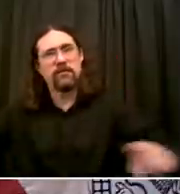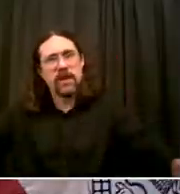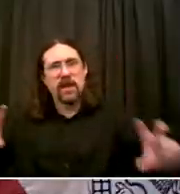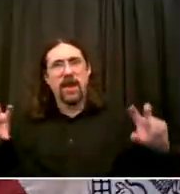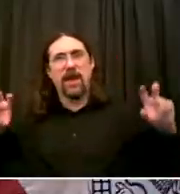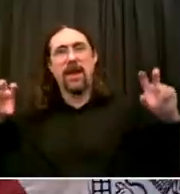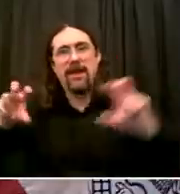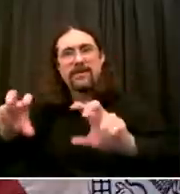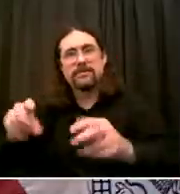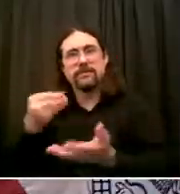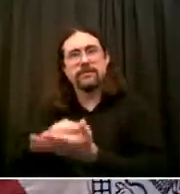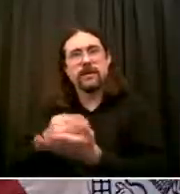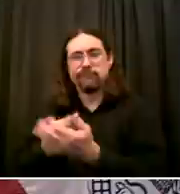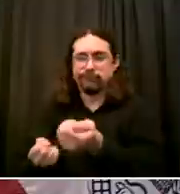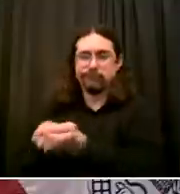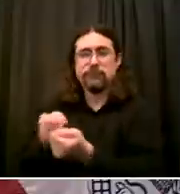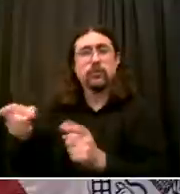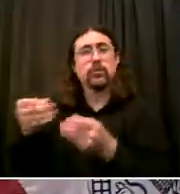violence